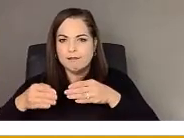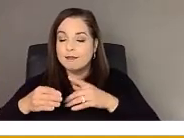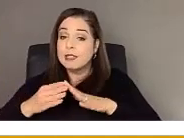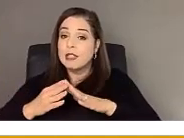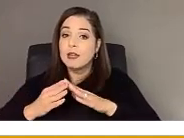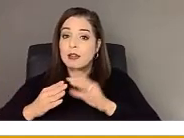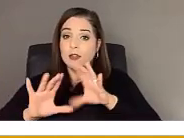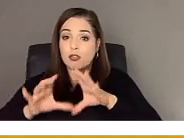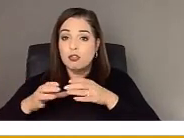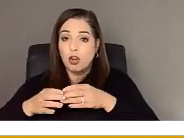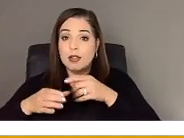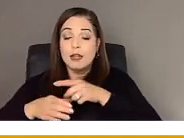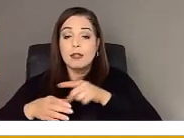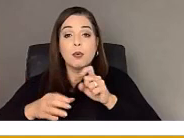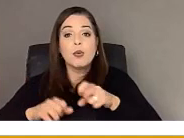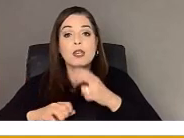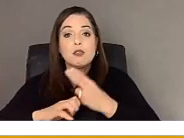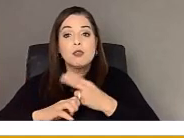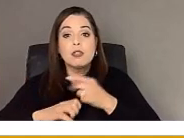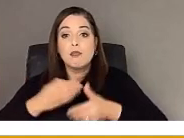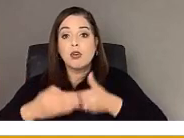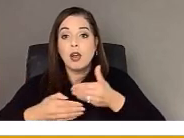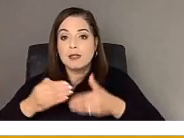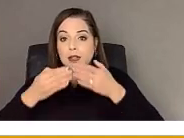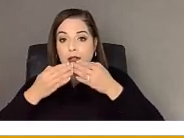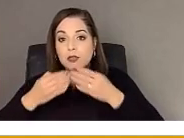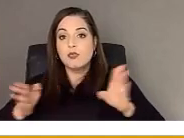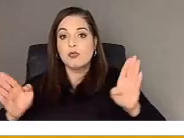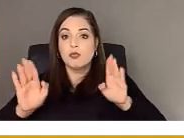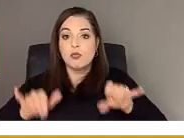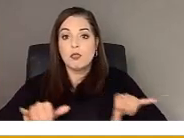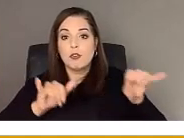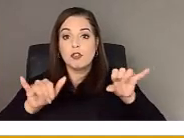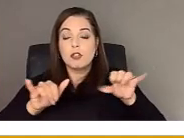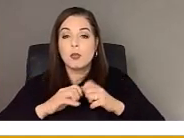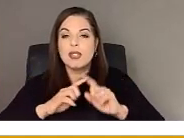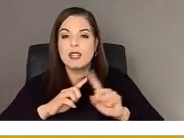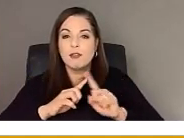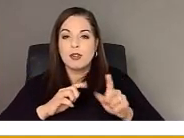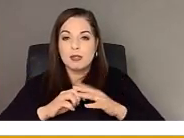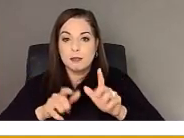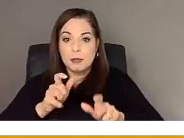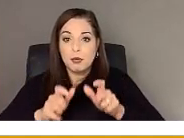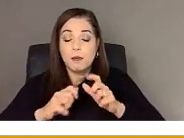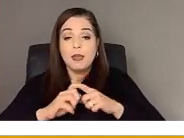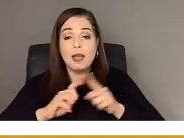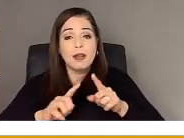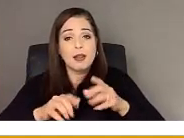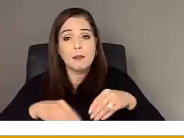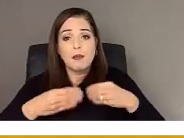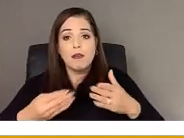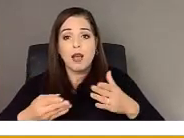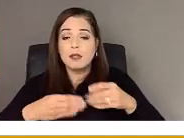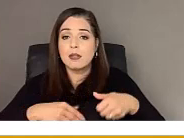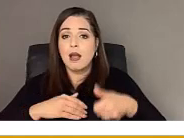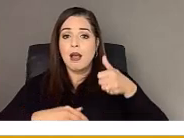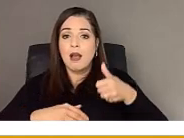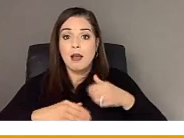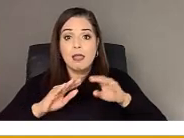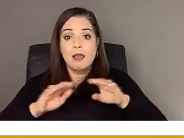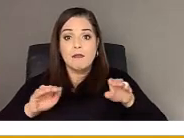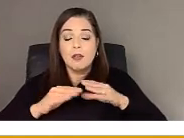process process universally with a wide range of audiences. And it provides a high level of flexibility for us to tailor as needed.